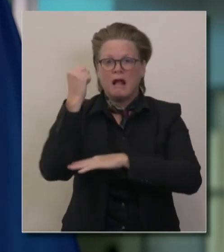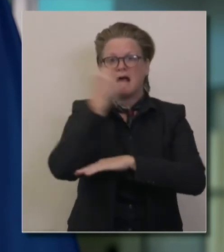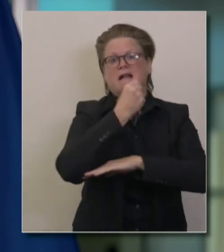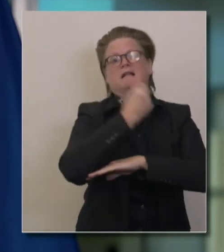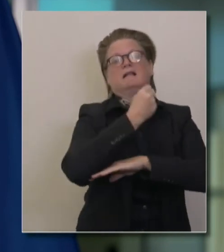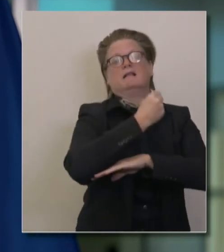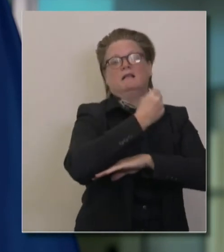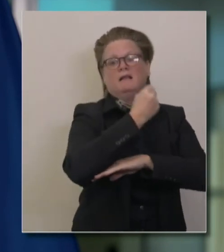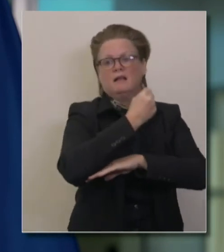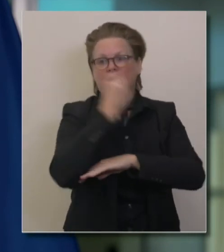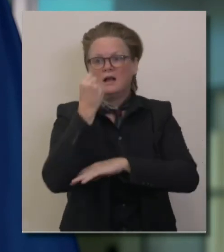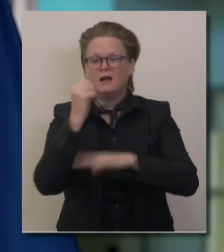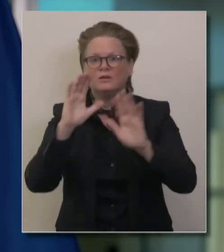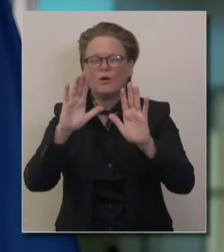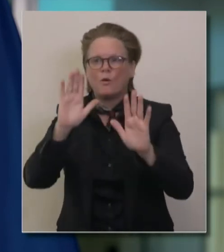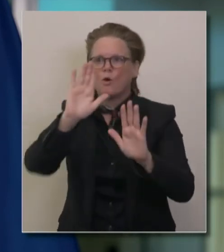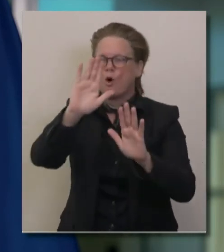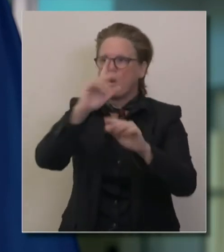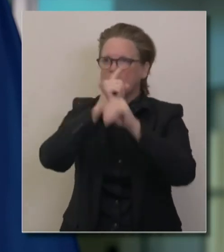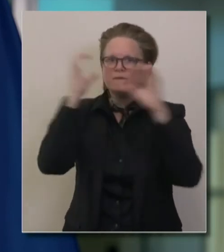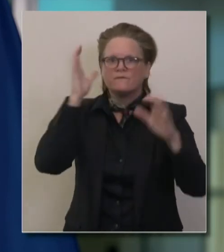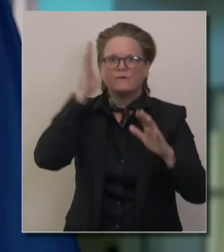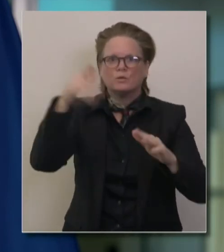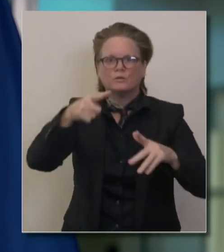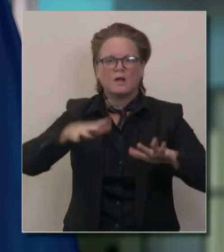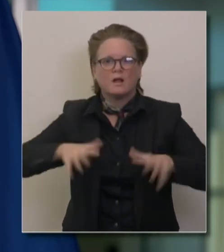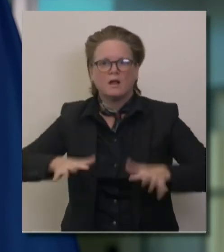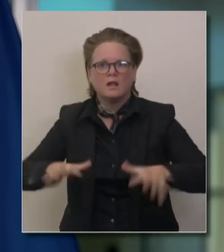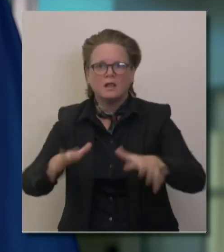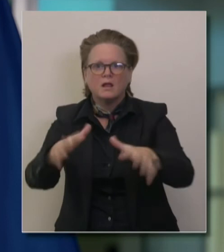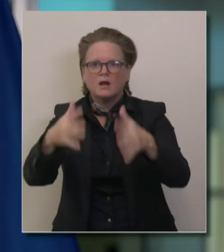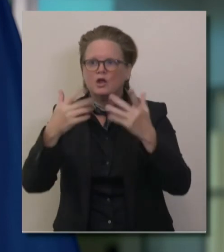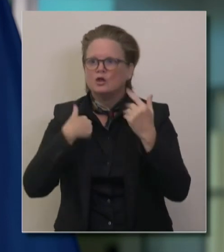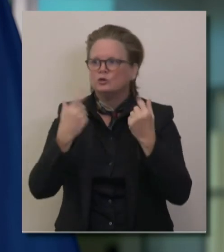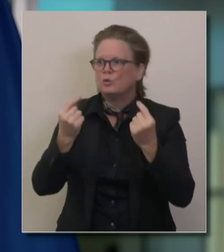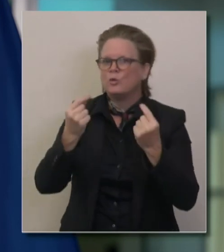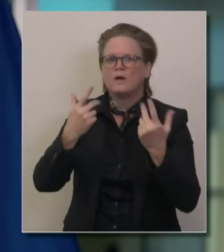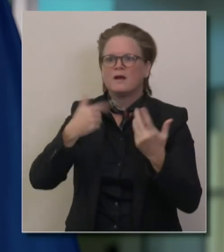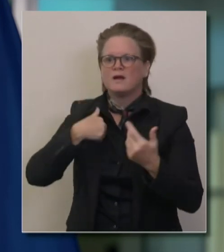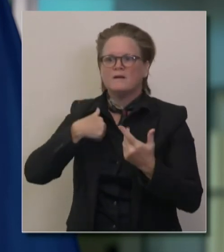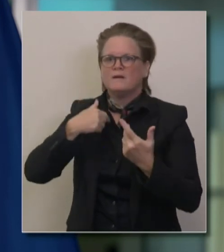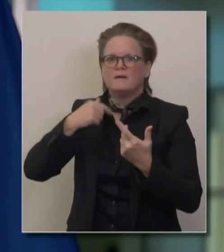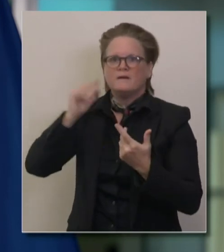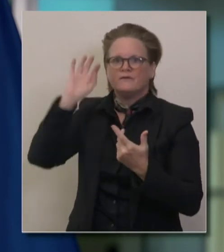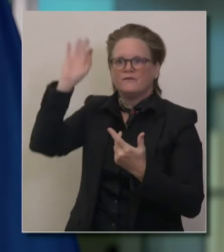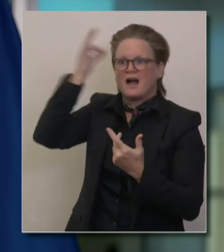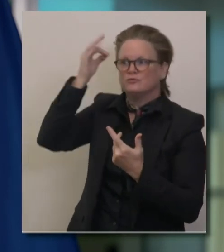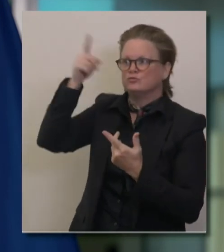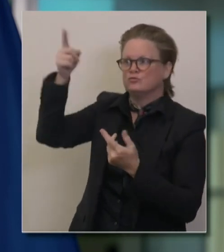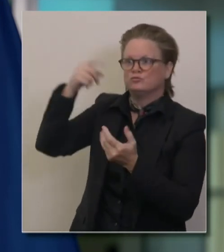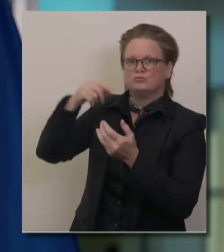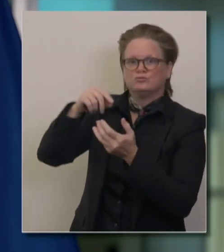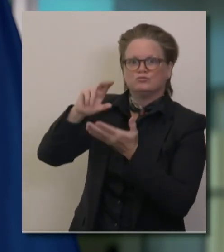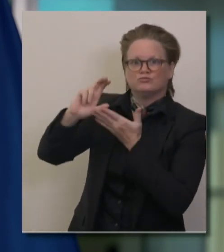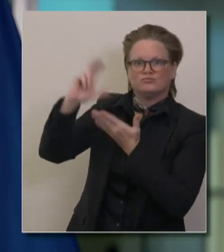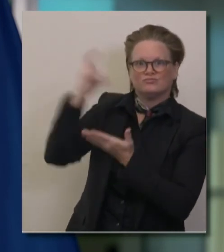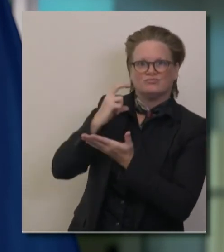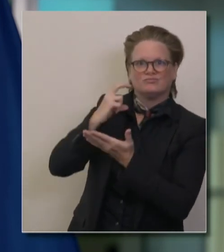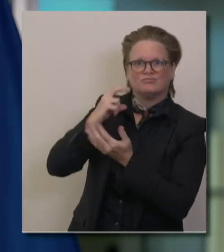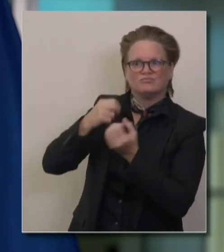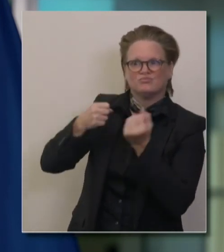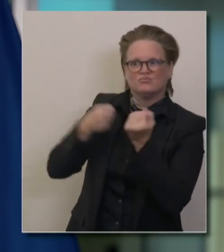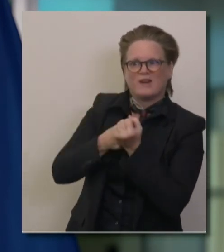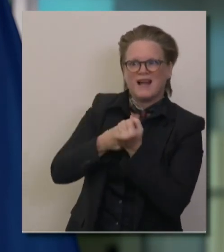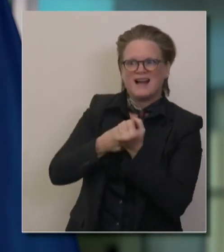prospects for the future. And so we need the federal government to recognize that and to reconcile the fact they are not doing